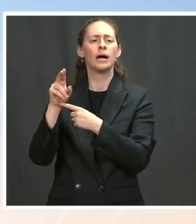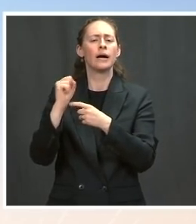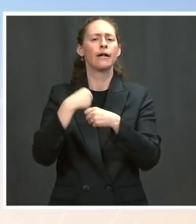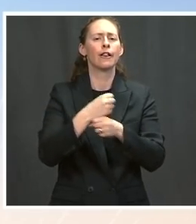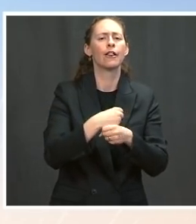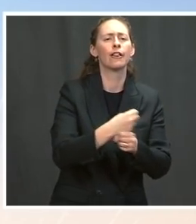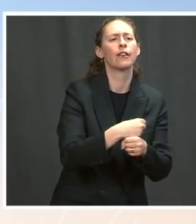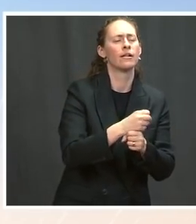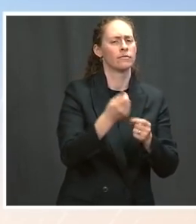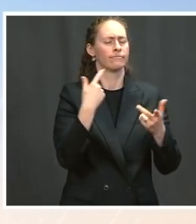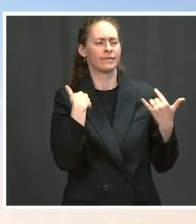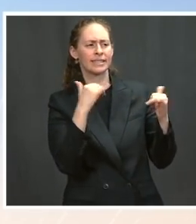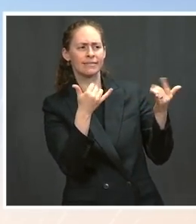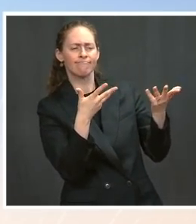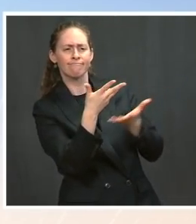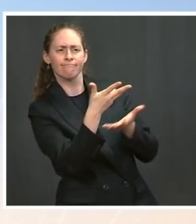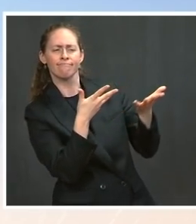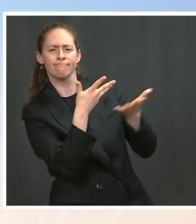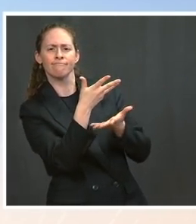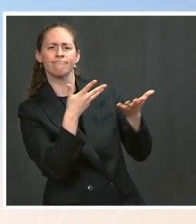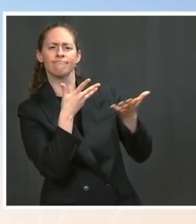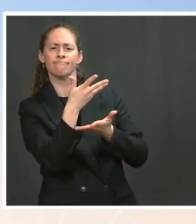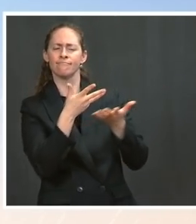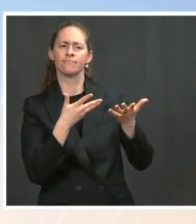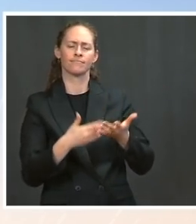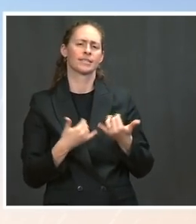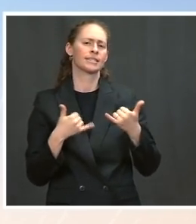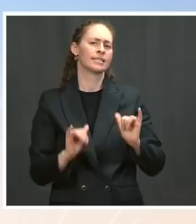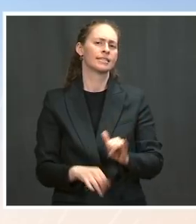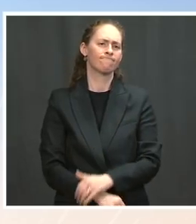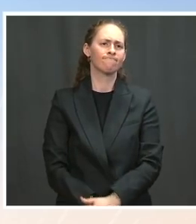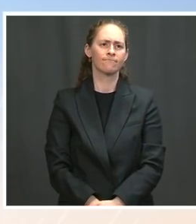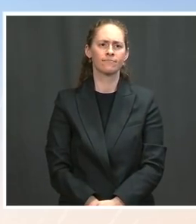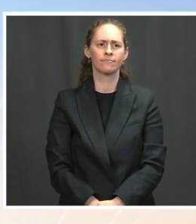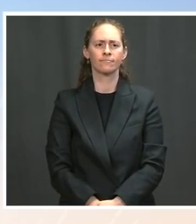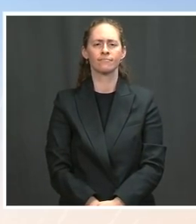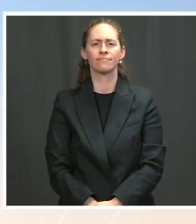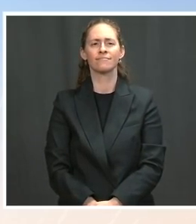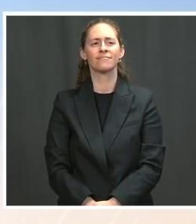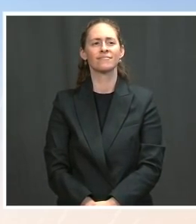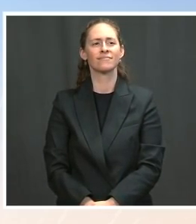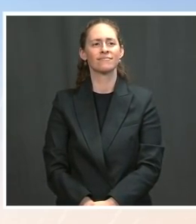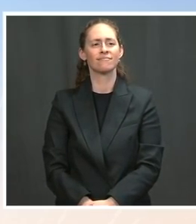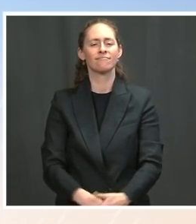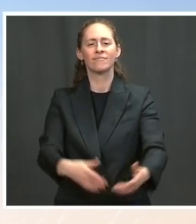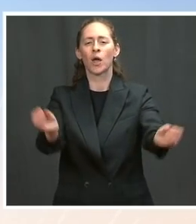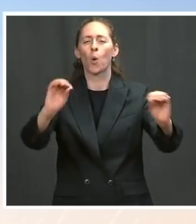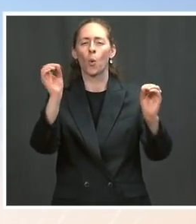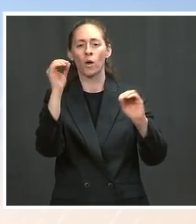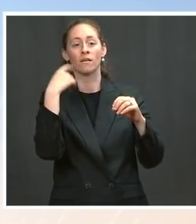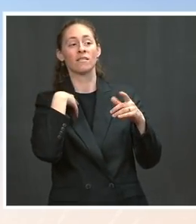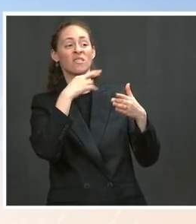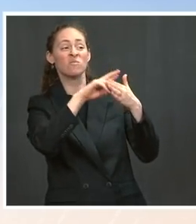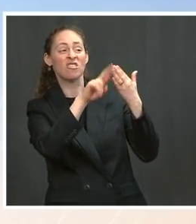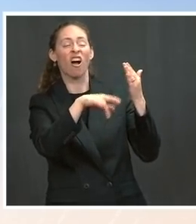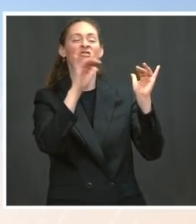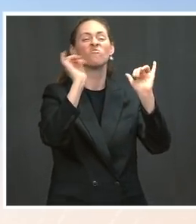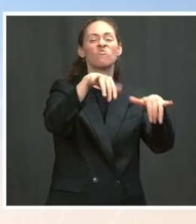I'm not going to get ahead of a prediction of what the outcome will be of them. Right. Okay. On Yemen,